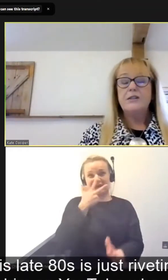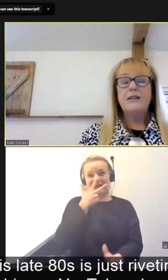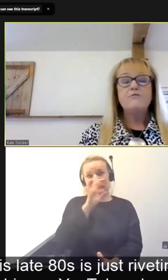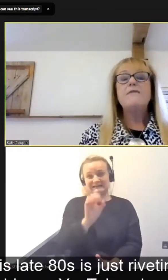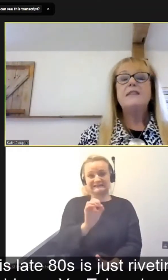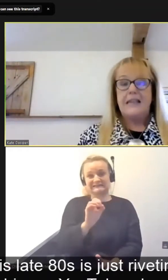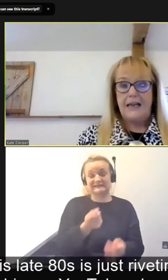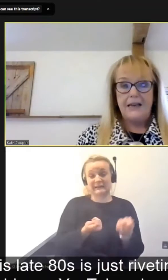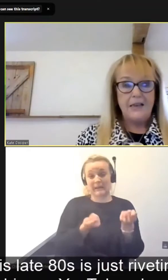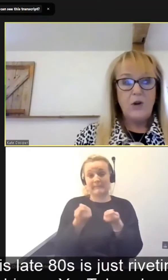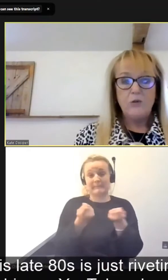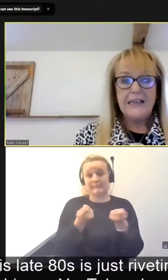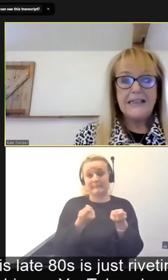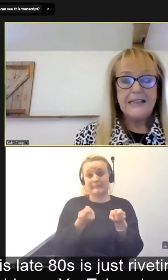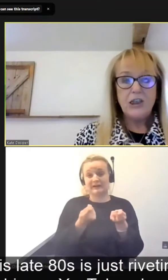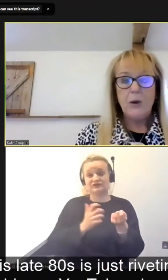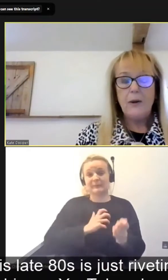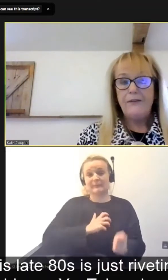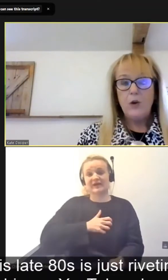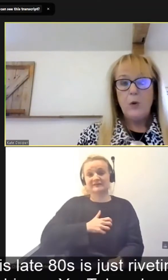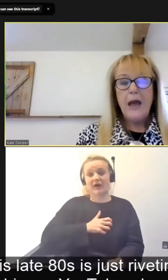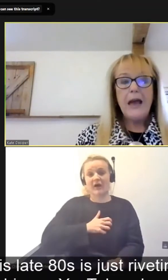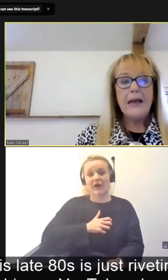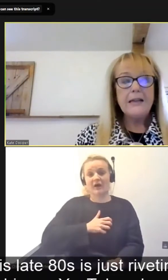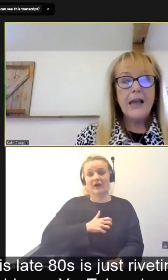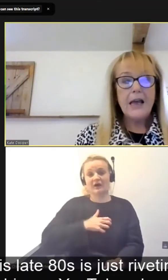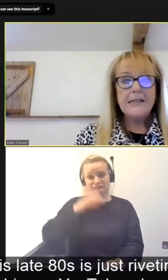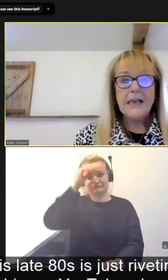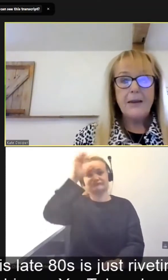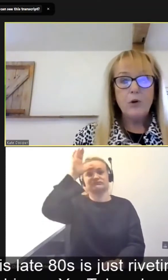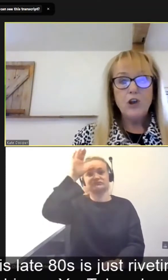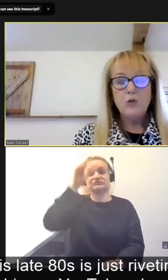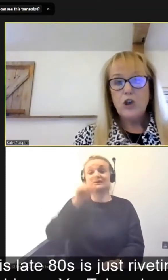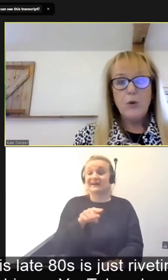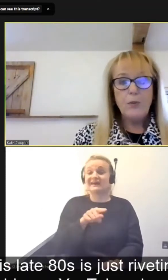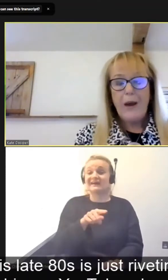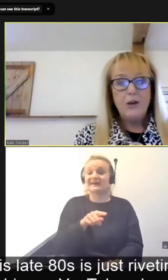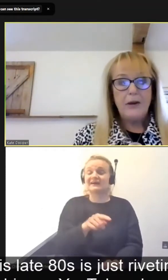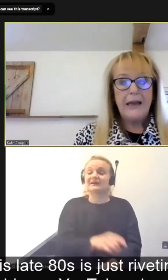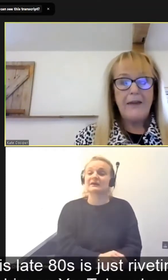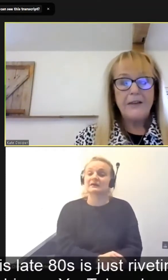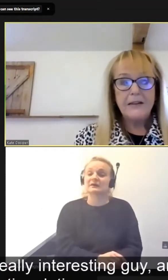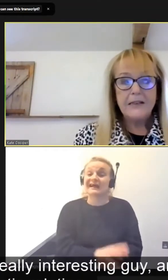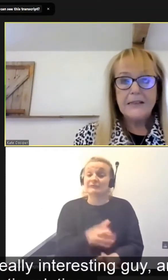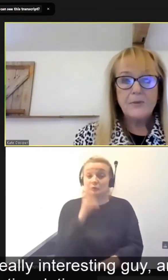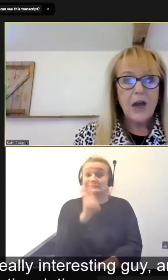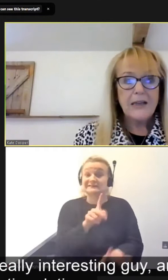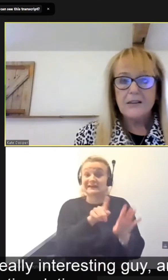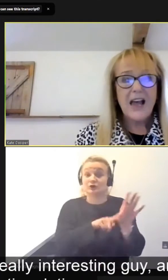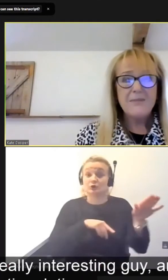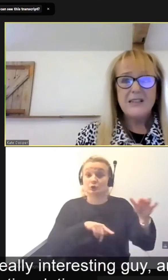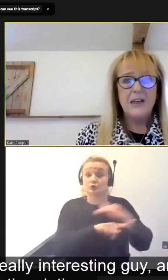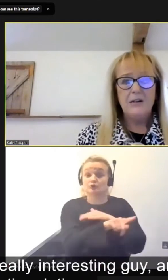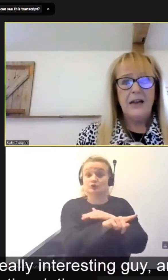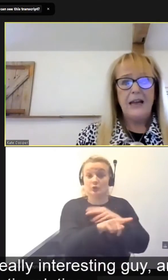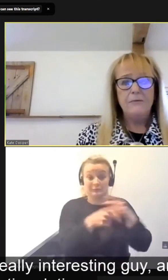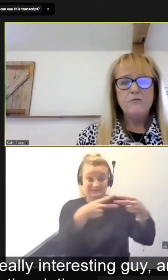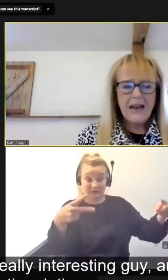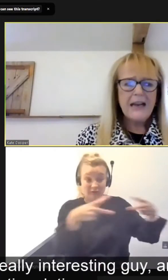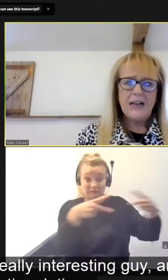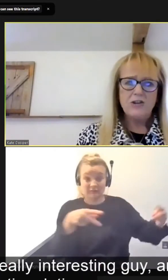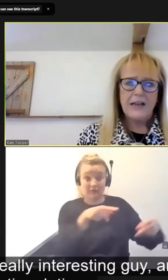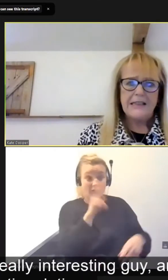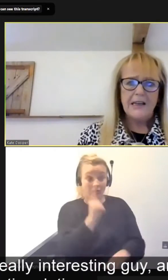riveting, you know, to listen to. If you can see him on YouTube where you can get the subtitles. Absolutely.